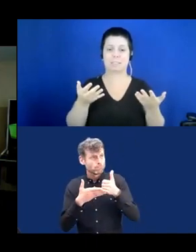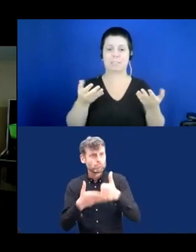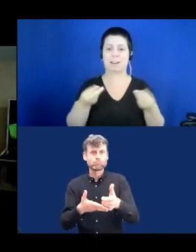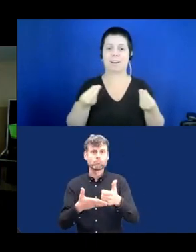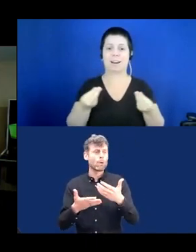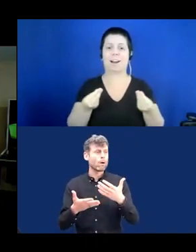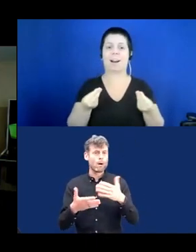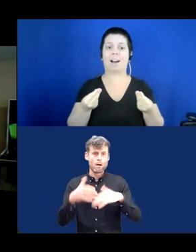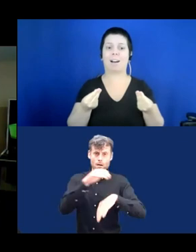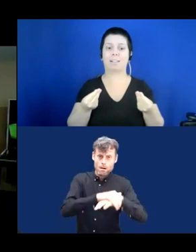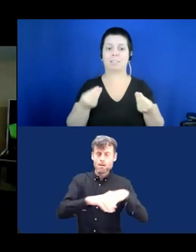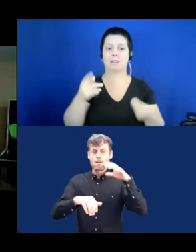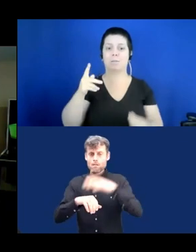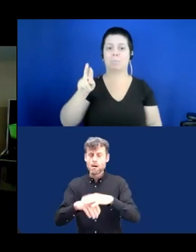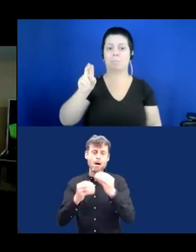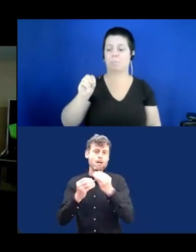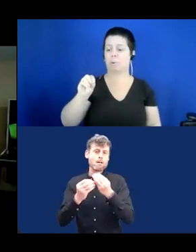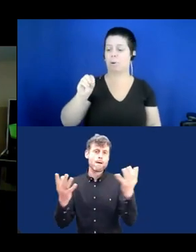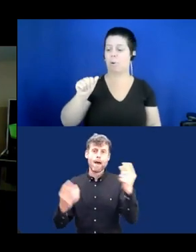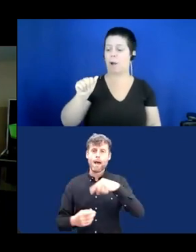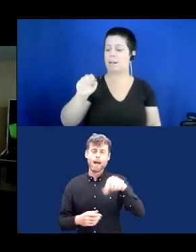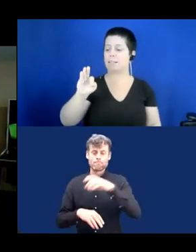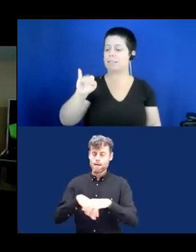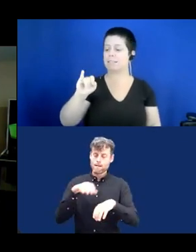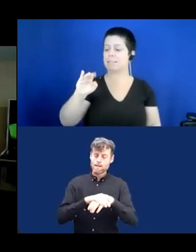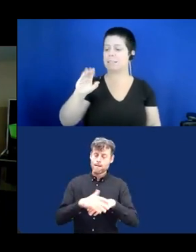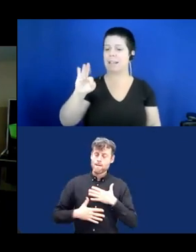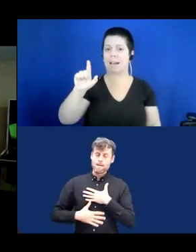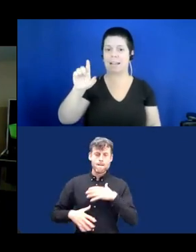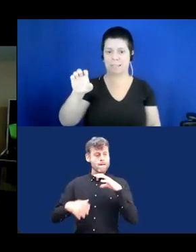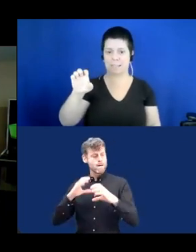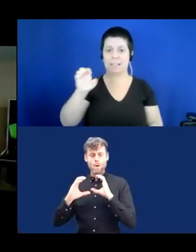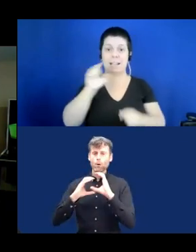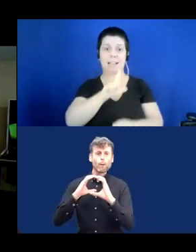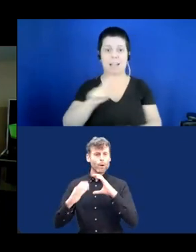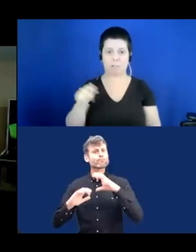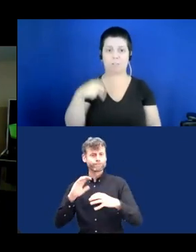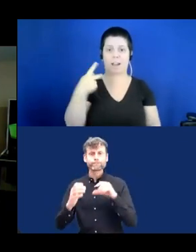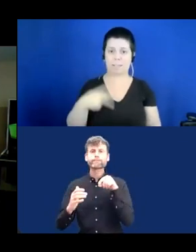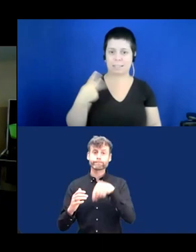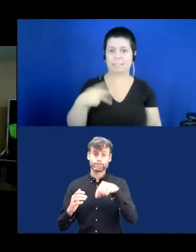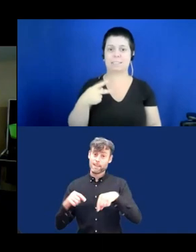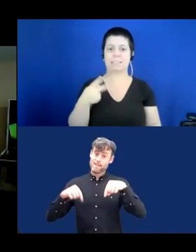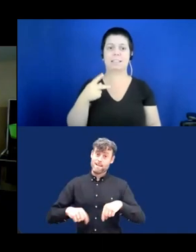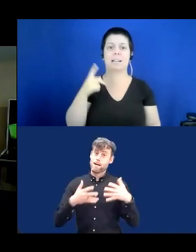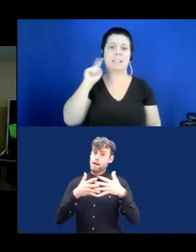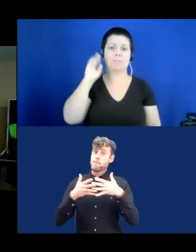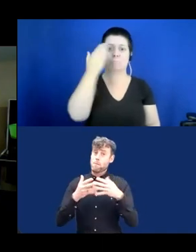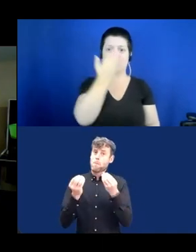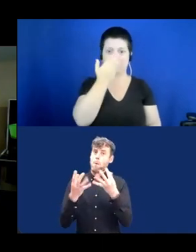pro-tactile language that members of the deaf-blind community in the United States are using more and more.